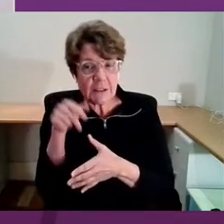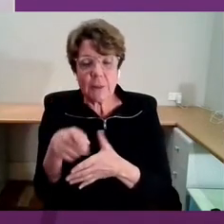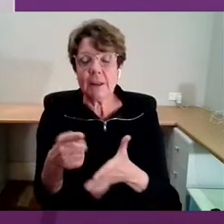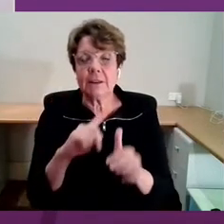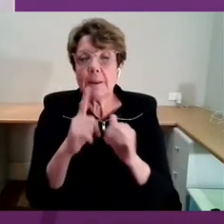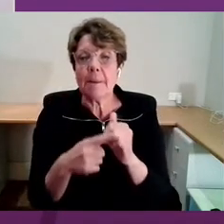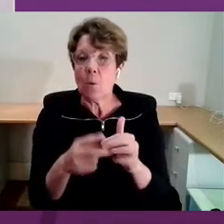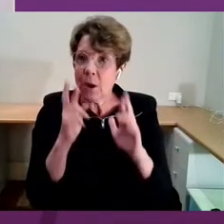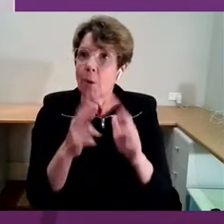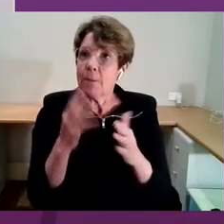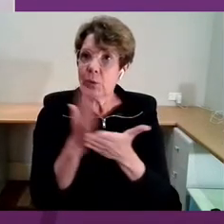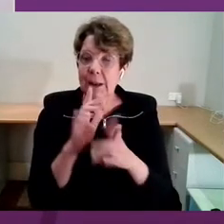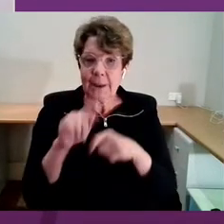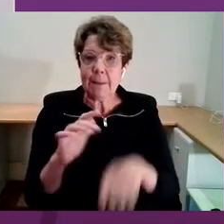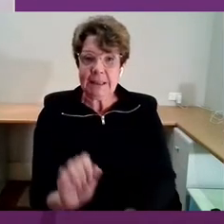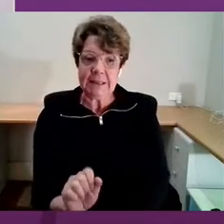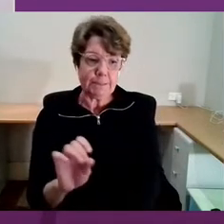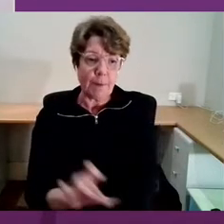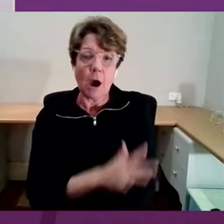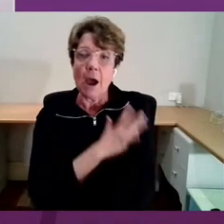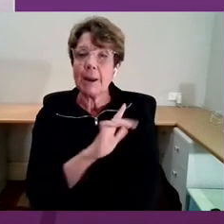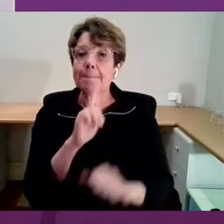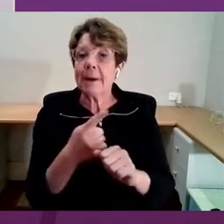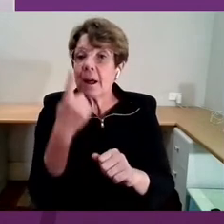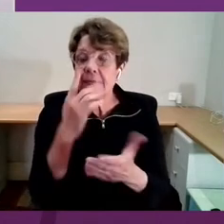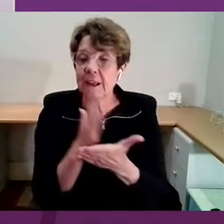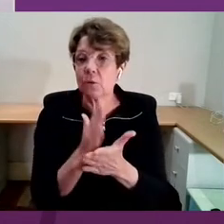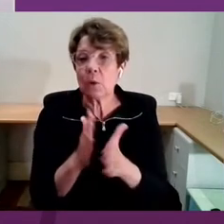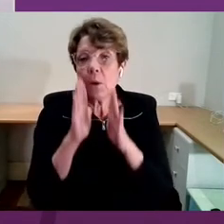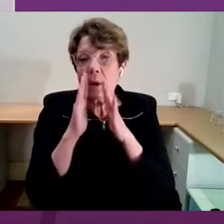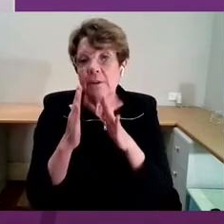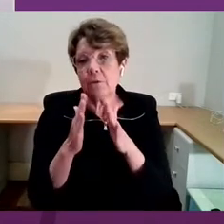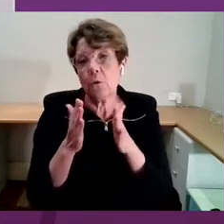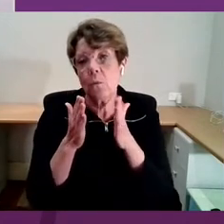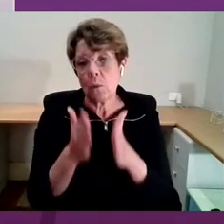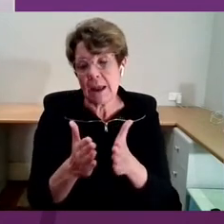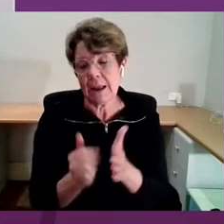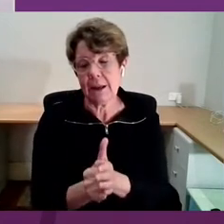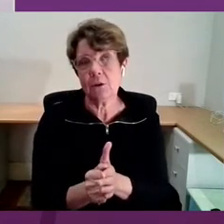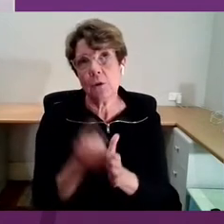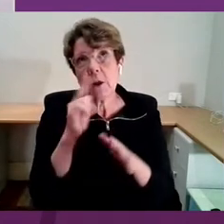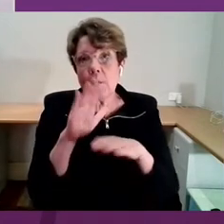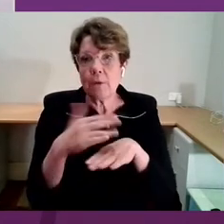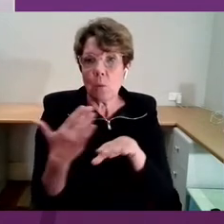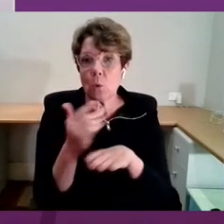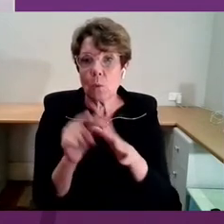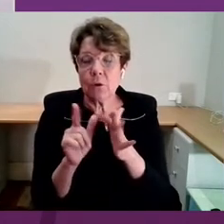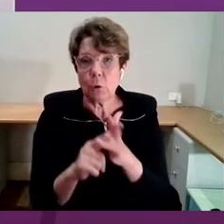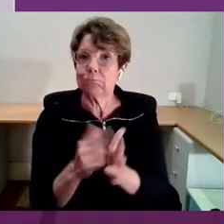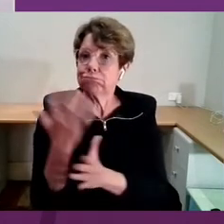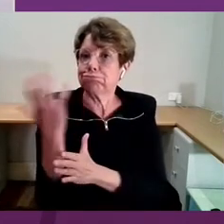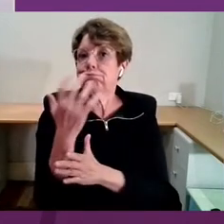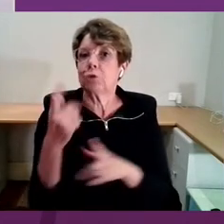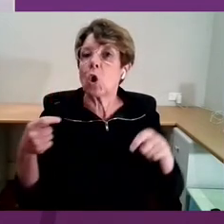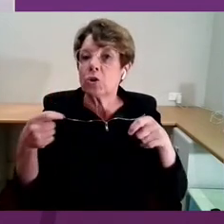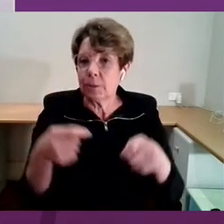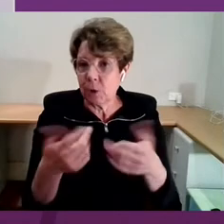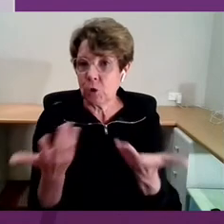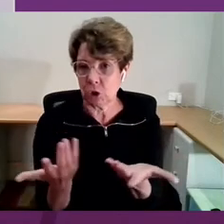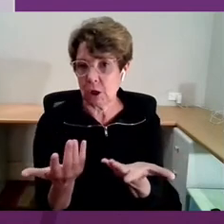I think this is a wonderful way to think about the work we do. We have a huge contribution to make to some of the most critical